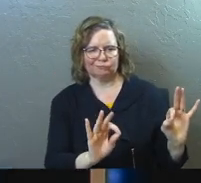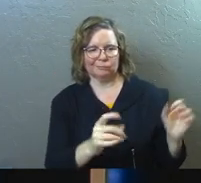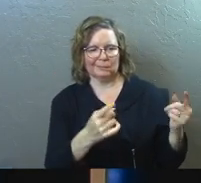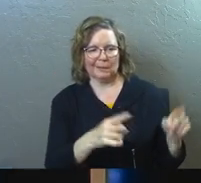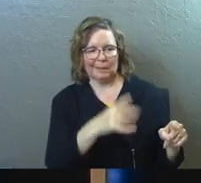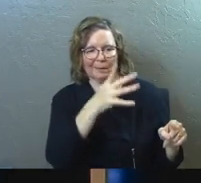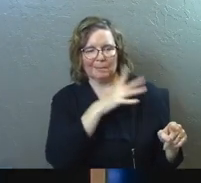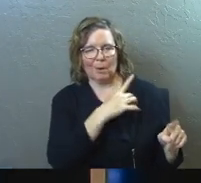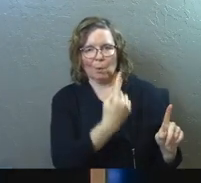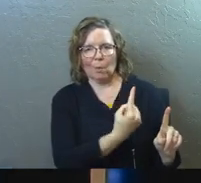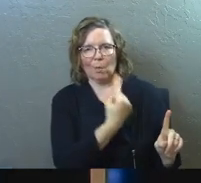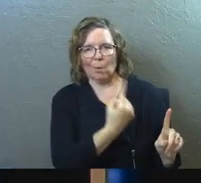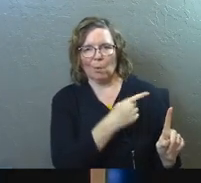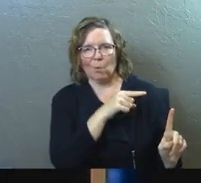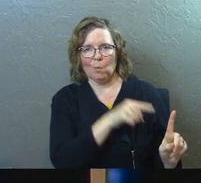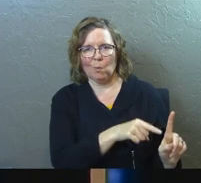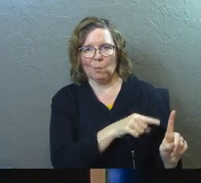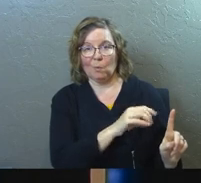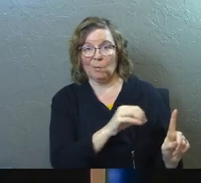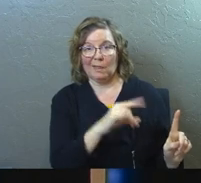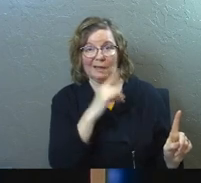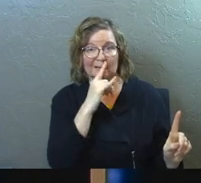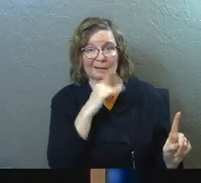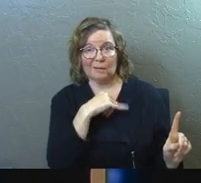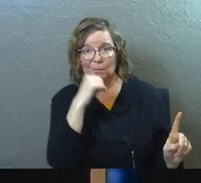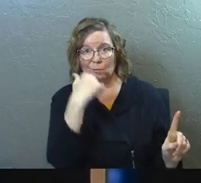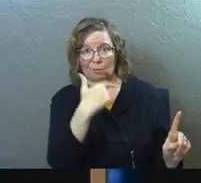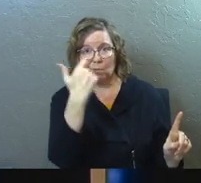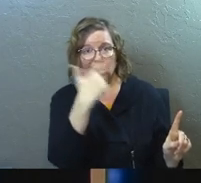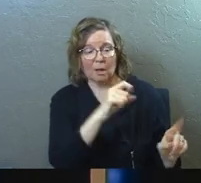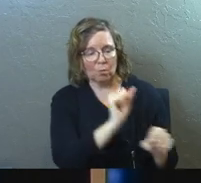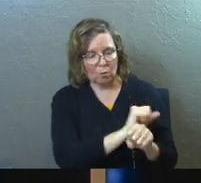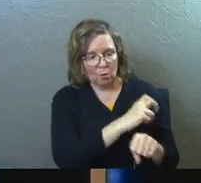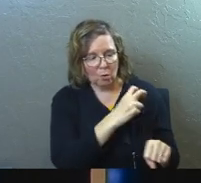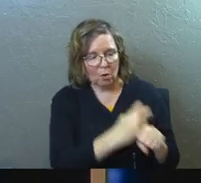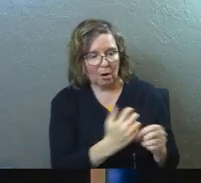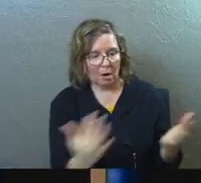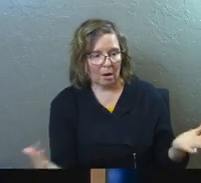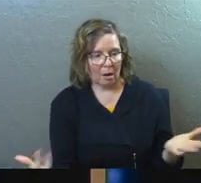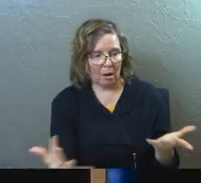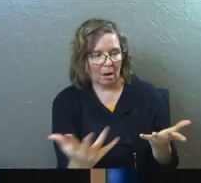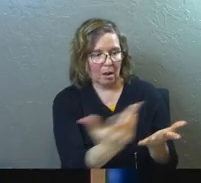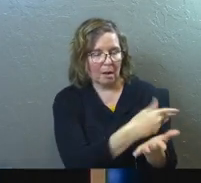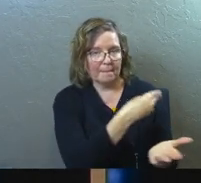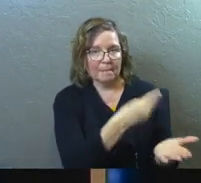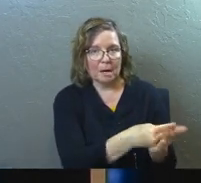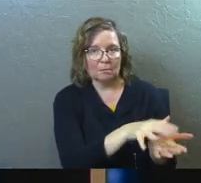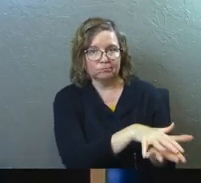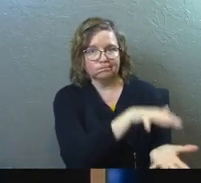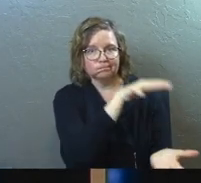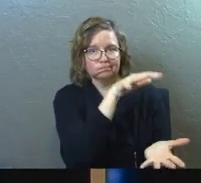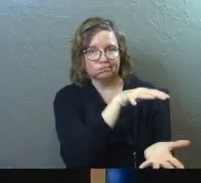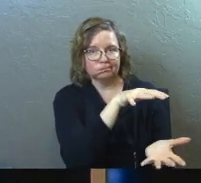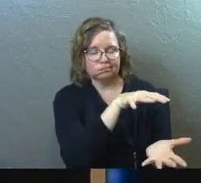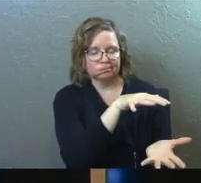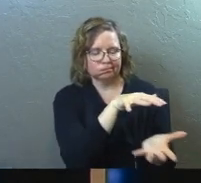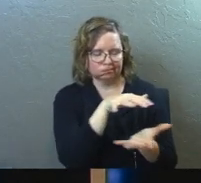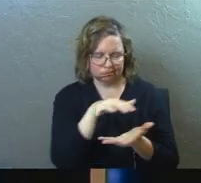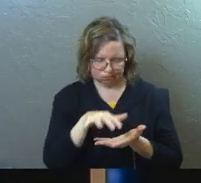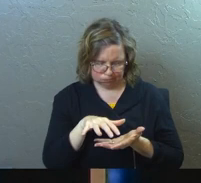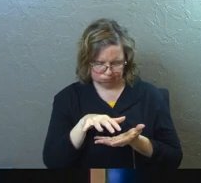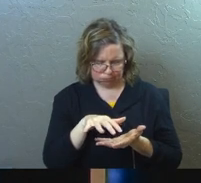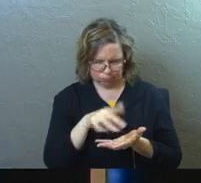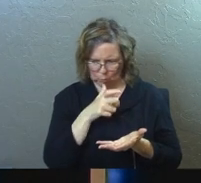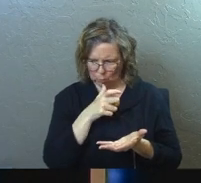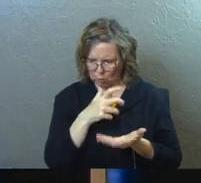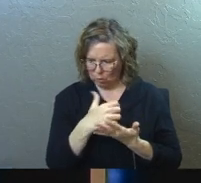of a man who is all alone, without a child or a brother, yet who works hard to gain as much wealth as he can. But then he asks himself, who am I working